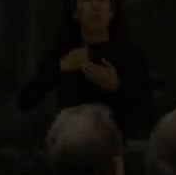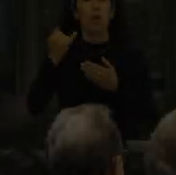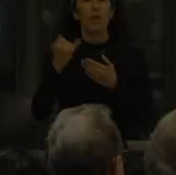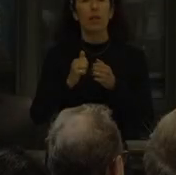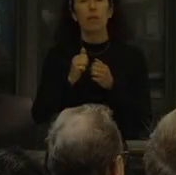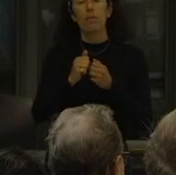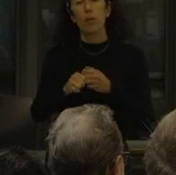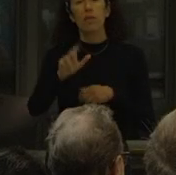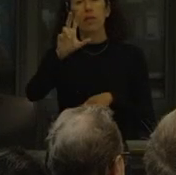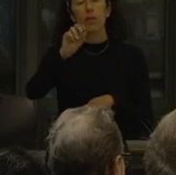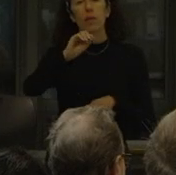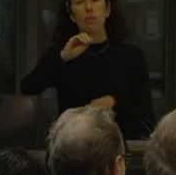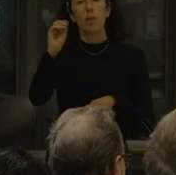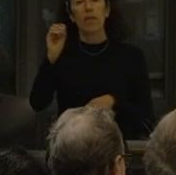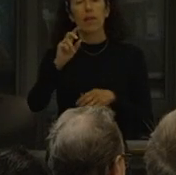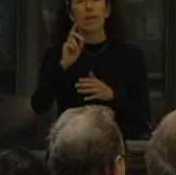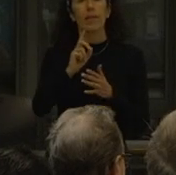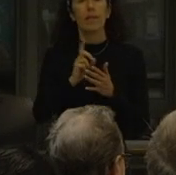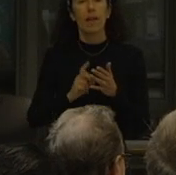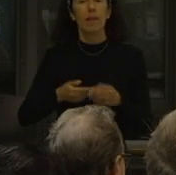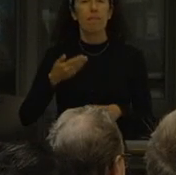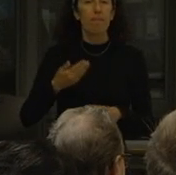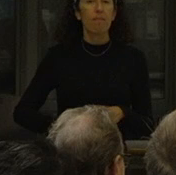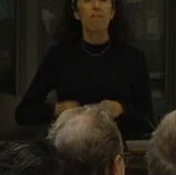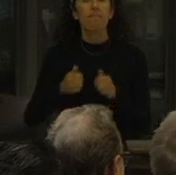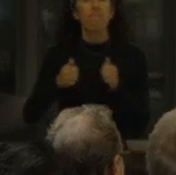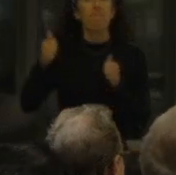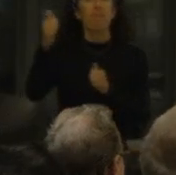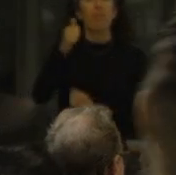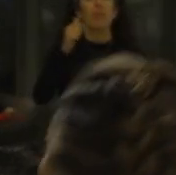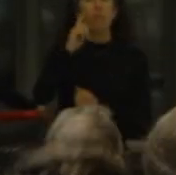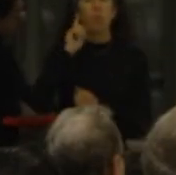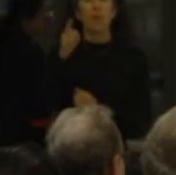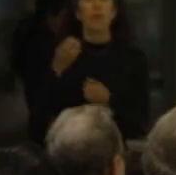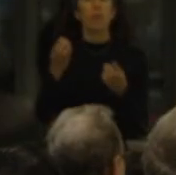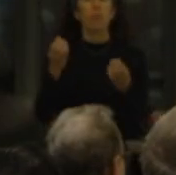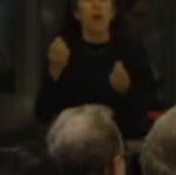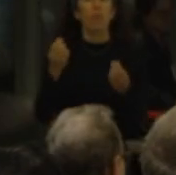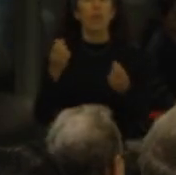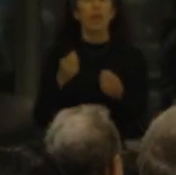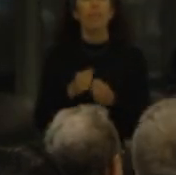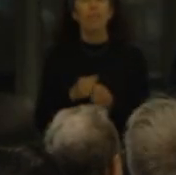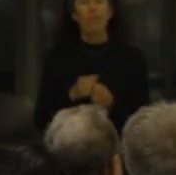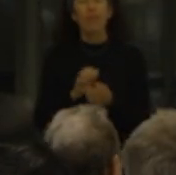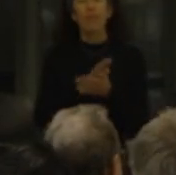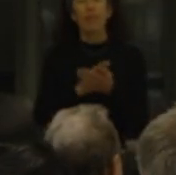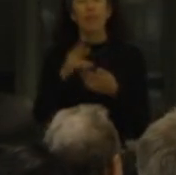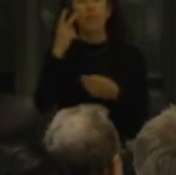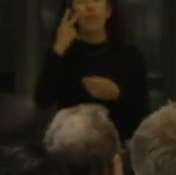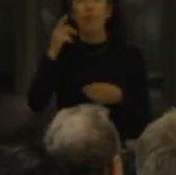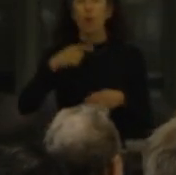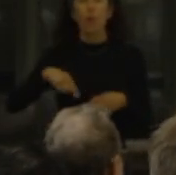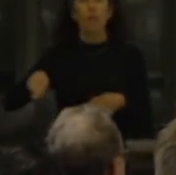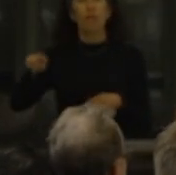I'm Gwen Dawson. I'm the senior vice president of real property at the authority and it is so nice to see all of you